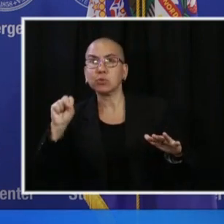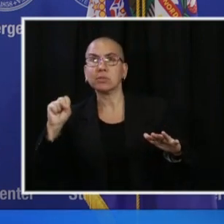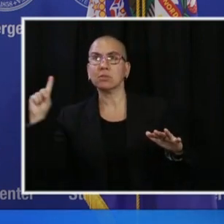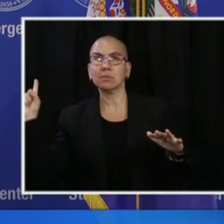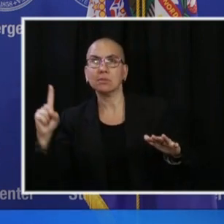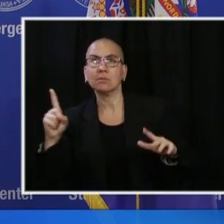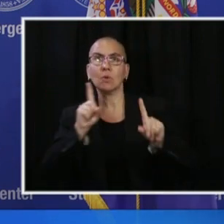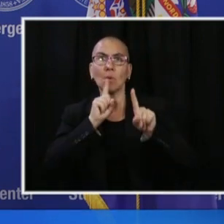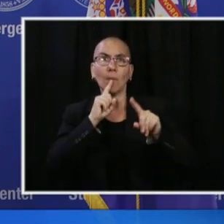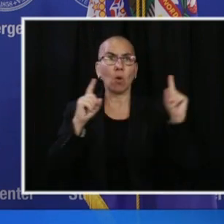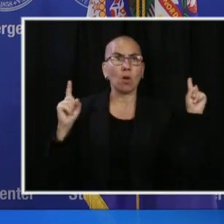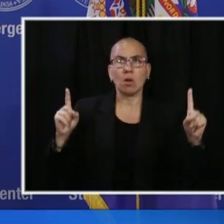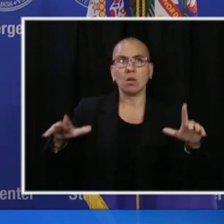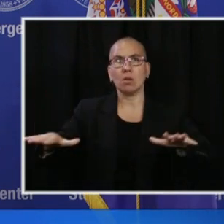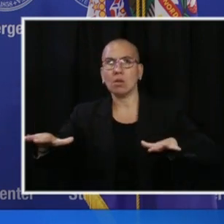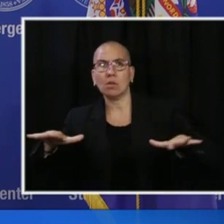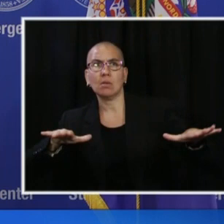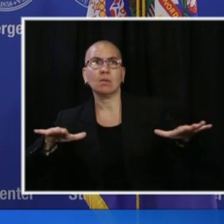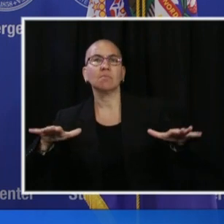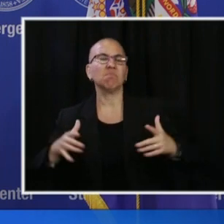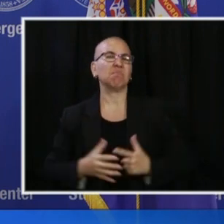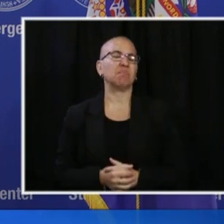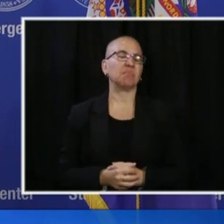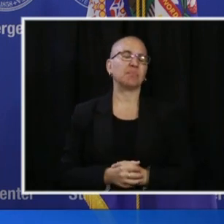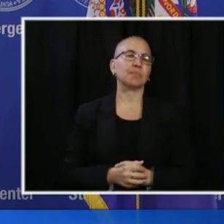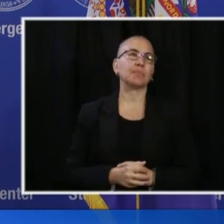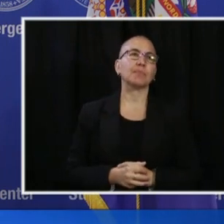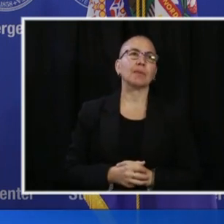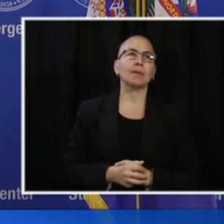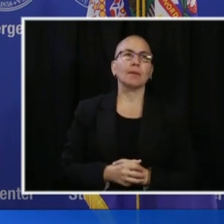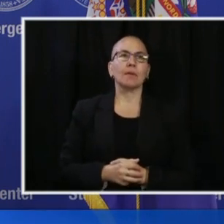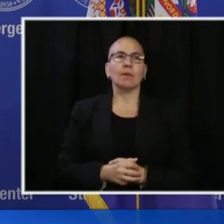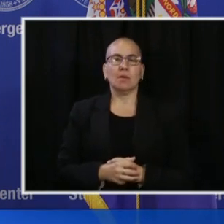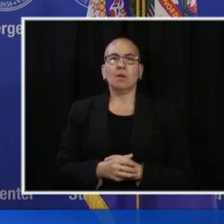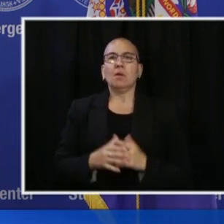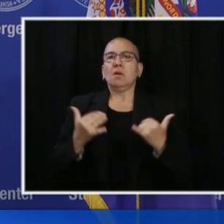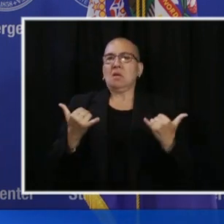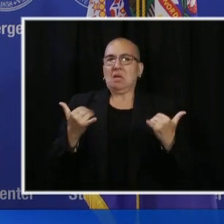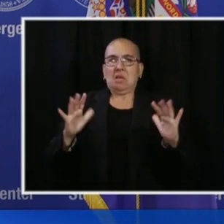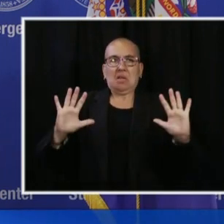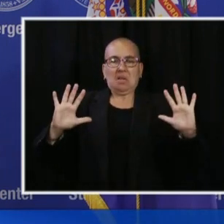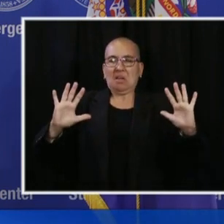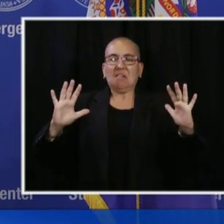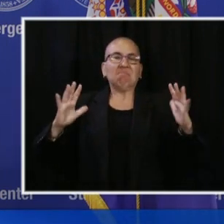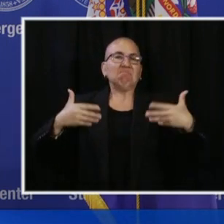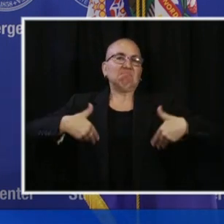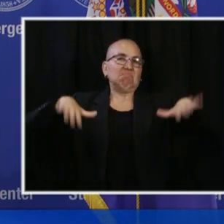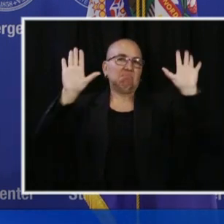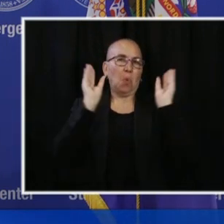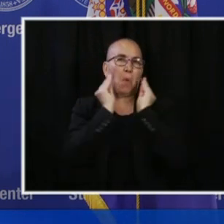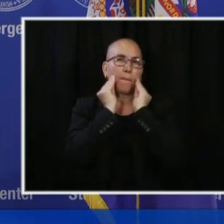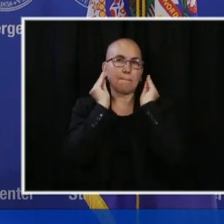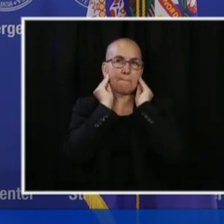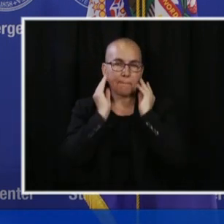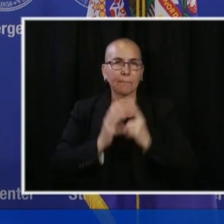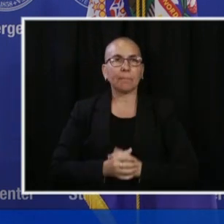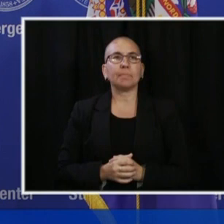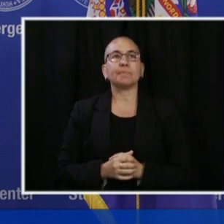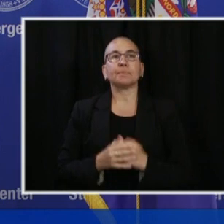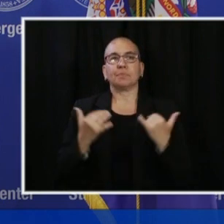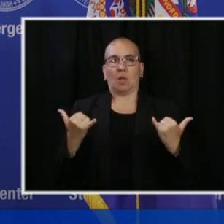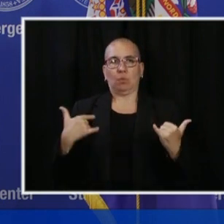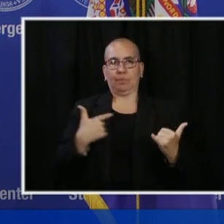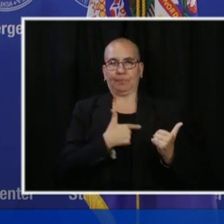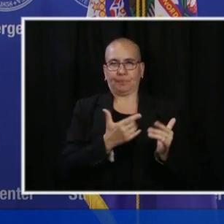General Jensen will talk about, in a very orderly and organized way. Our strategy we need to continue to keep in place. The multi-agency